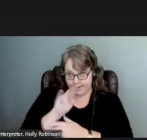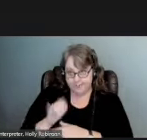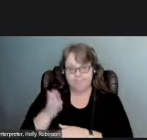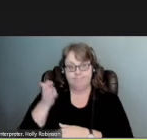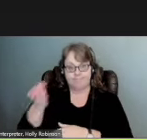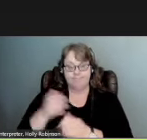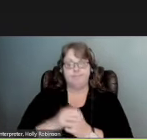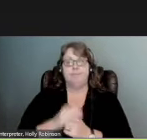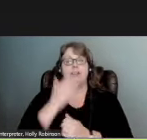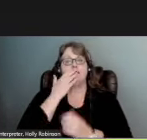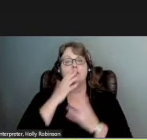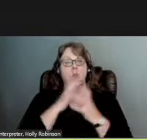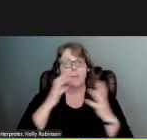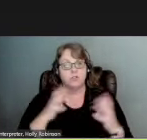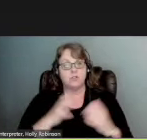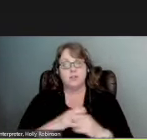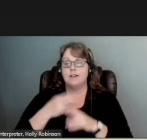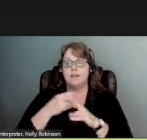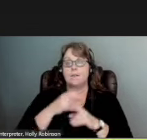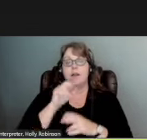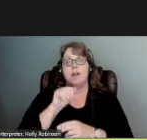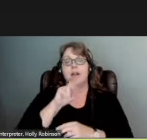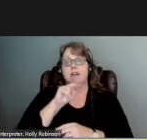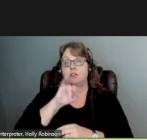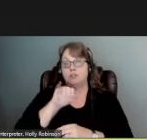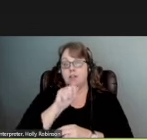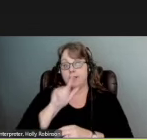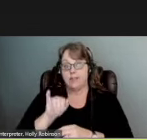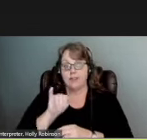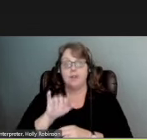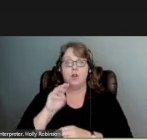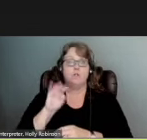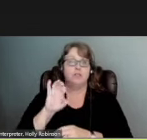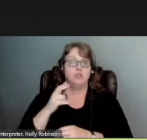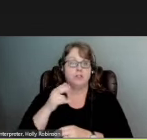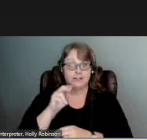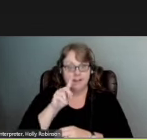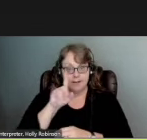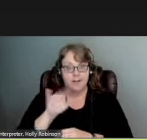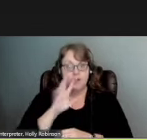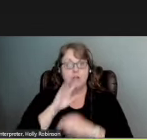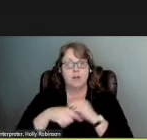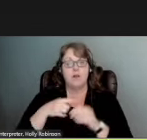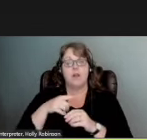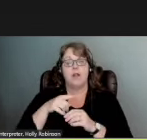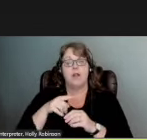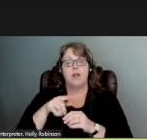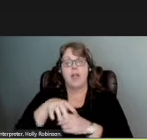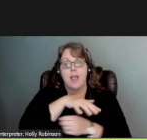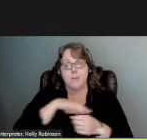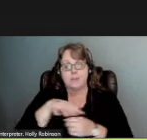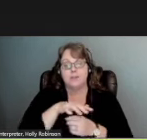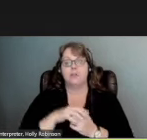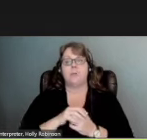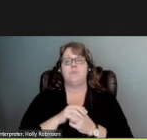Thank you so much my name is Anjali Muchandani and today I'm going to be talking about atmospheric water capture a decentralized